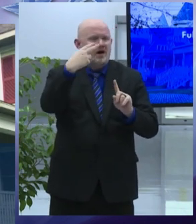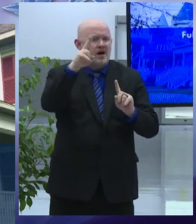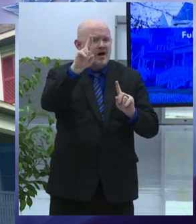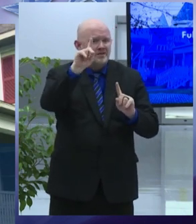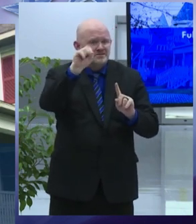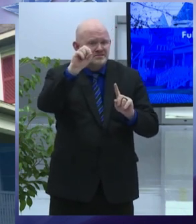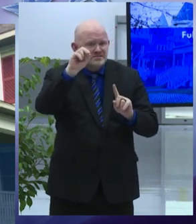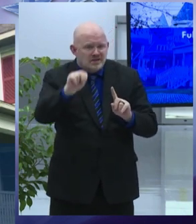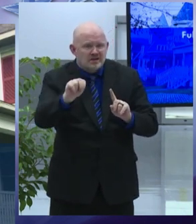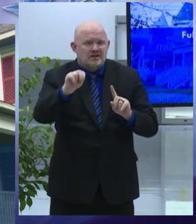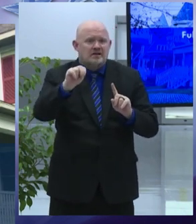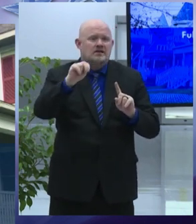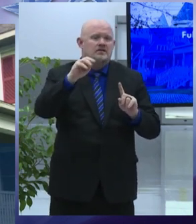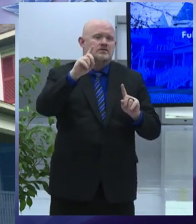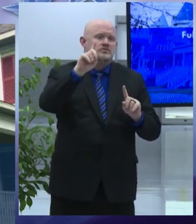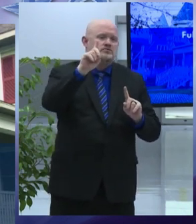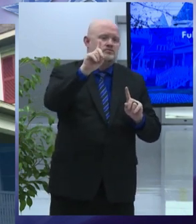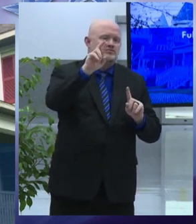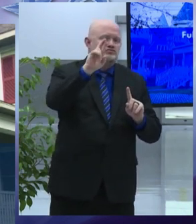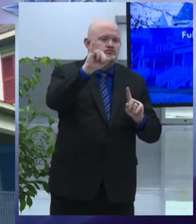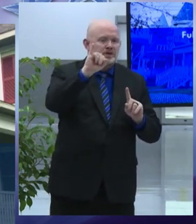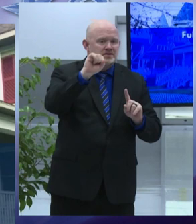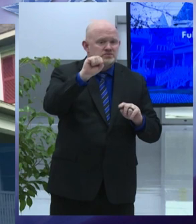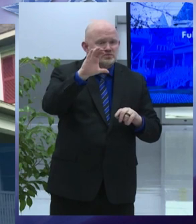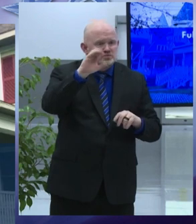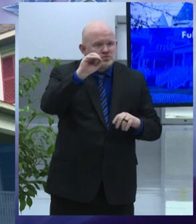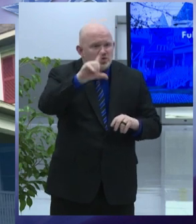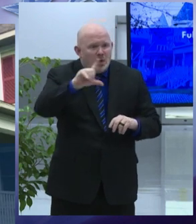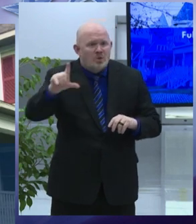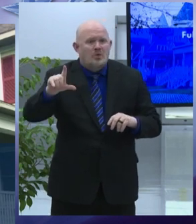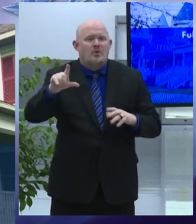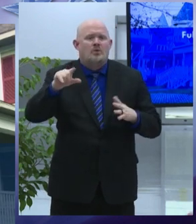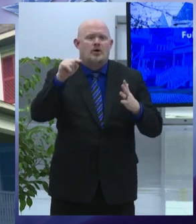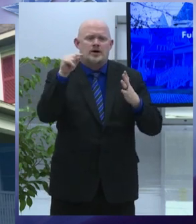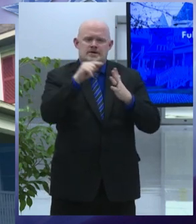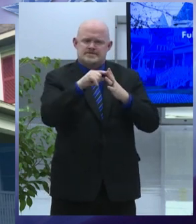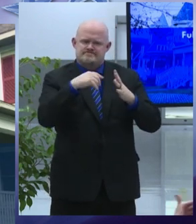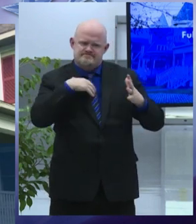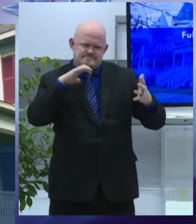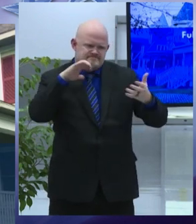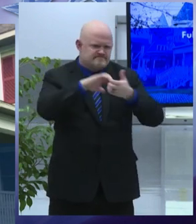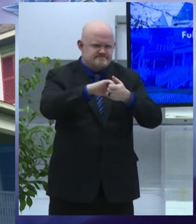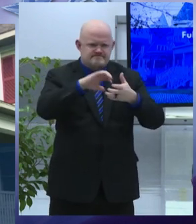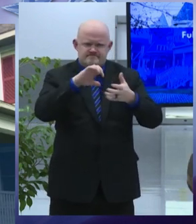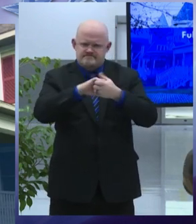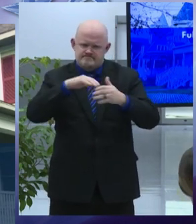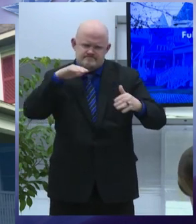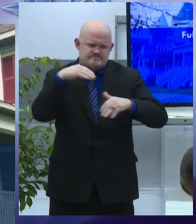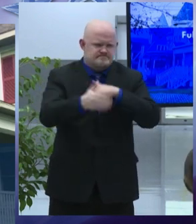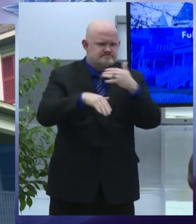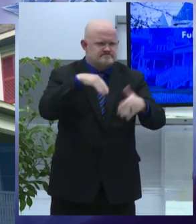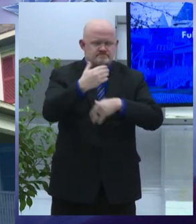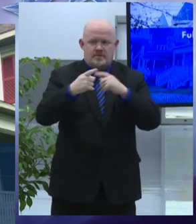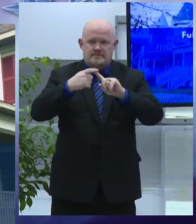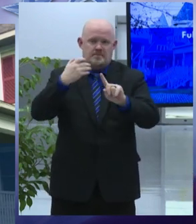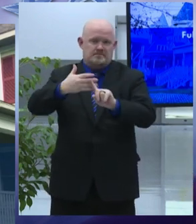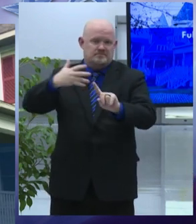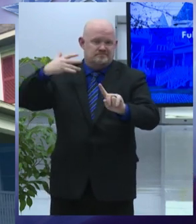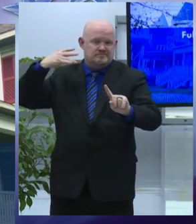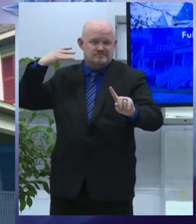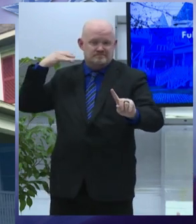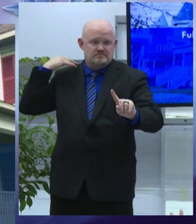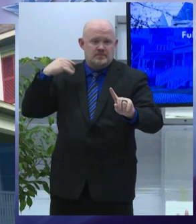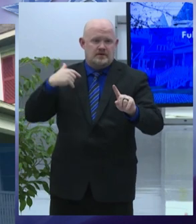jake dishaw and his team we continued progress over the past year tonight i'm pleased to report we have completed our search for the staff